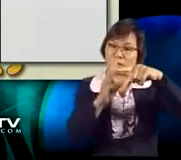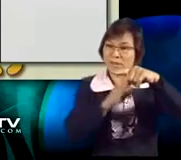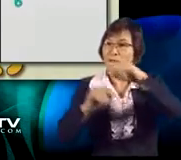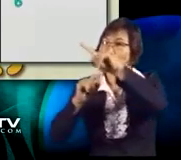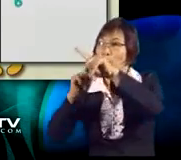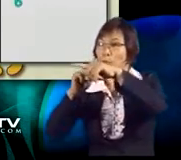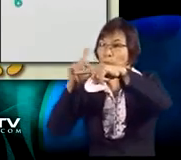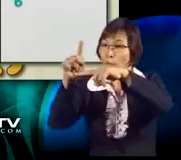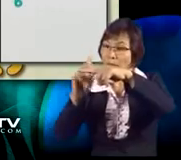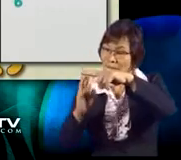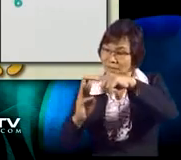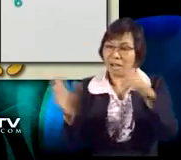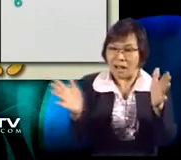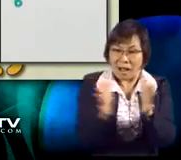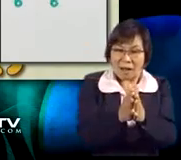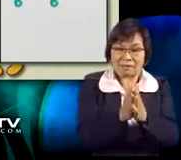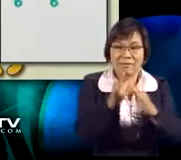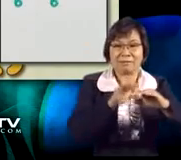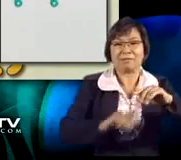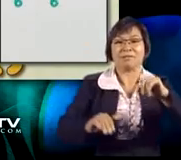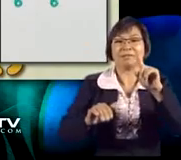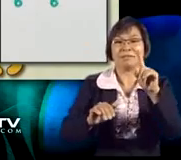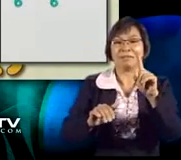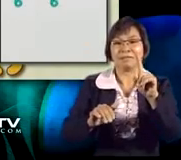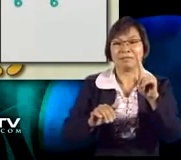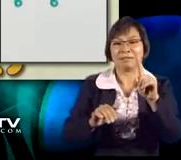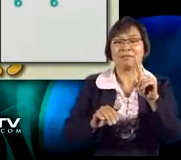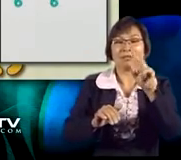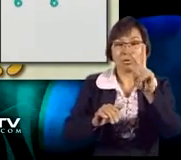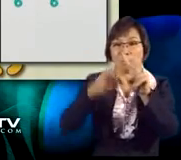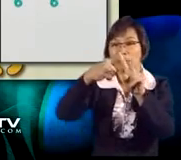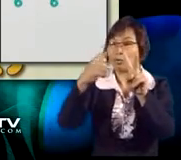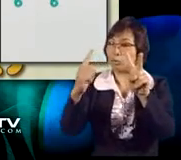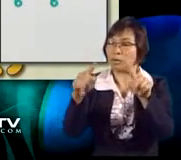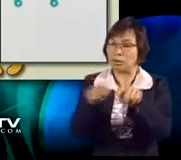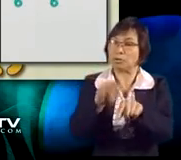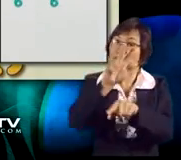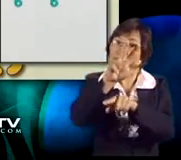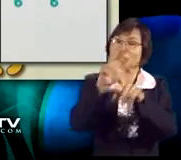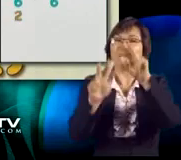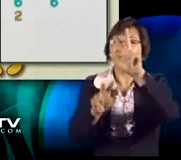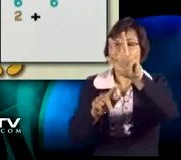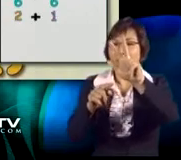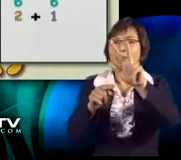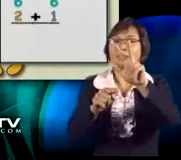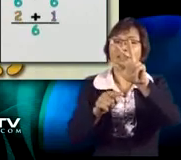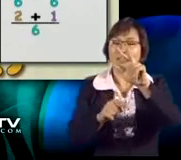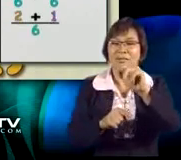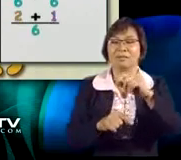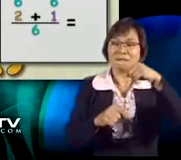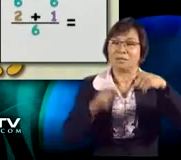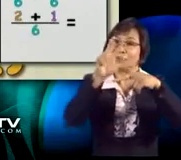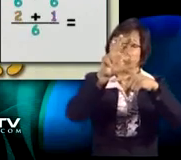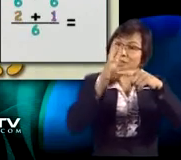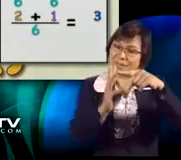2 sixths and 1 sixth. So, we add the numerators. 2 plus 1